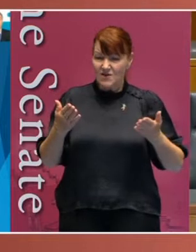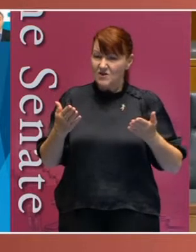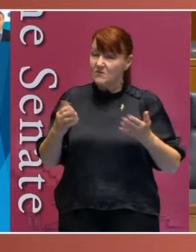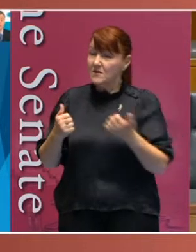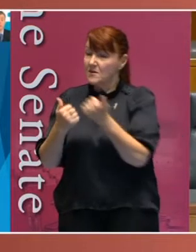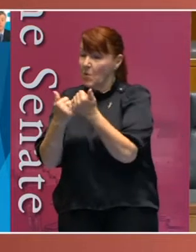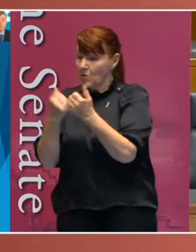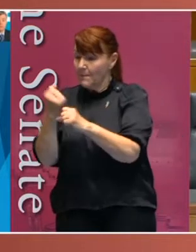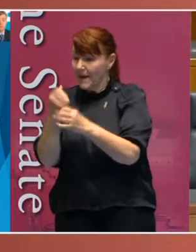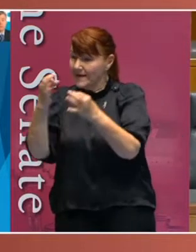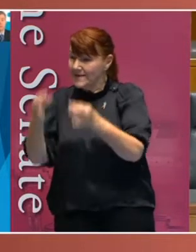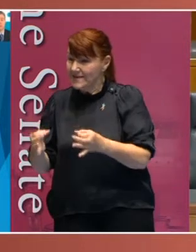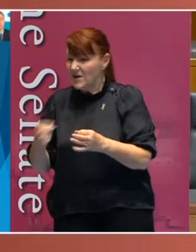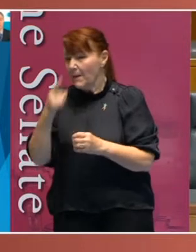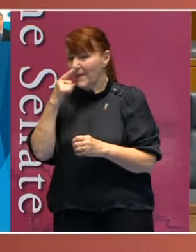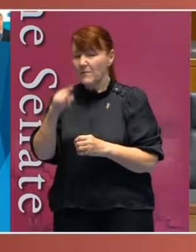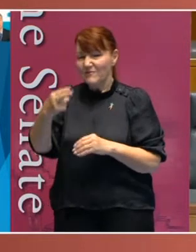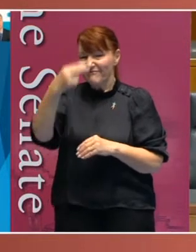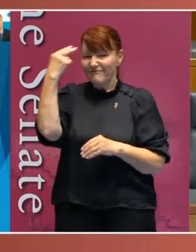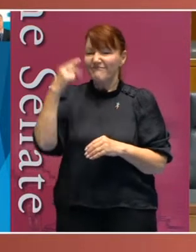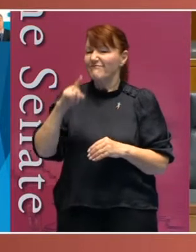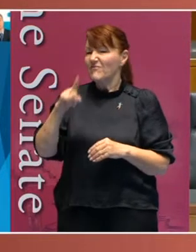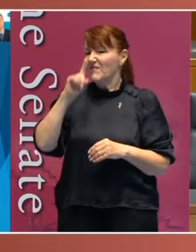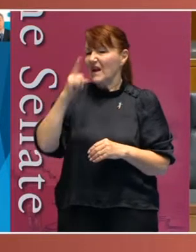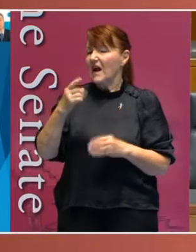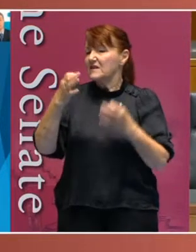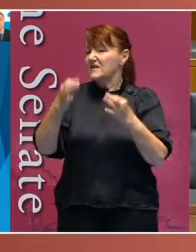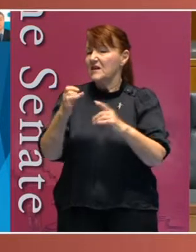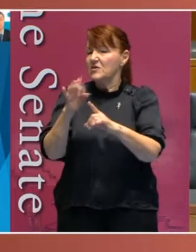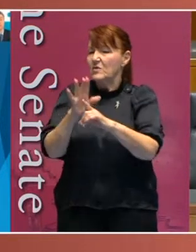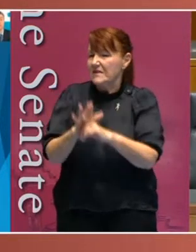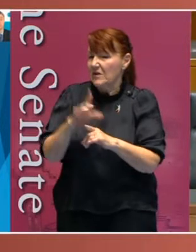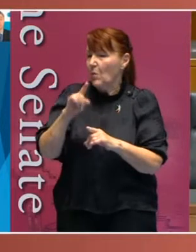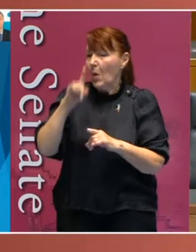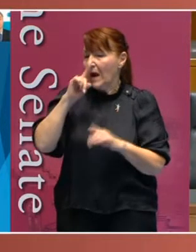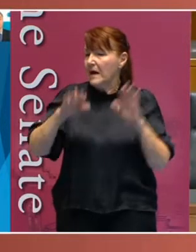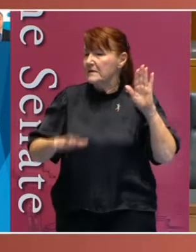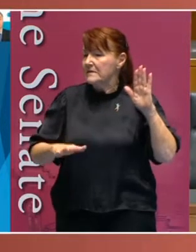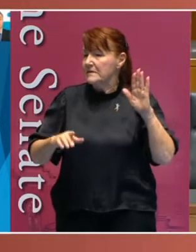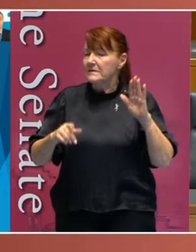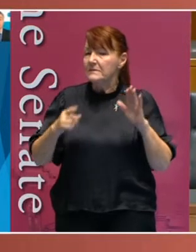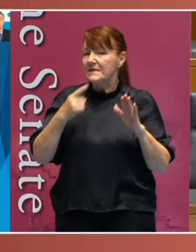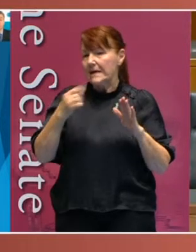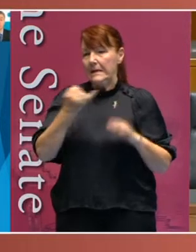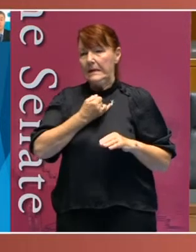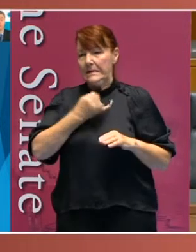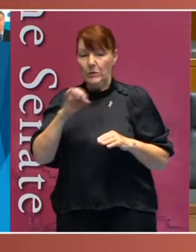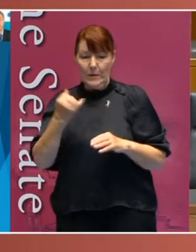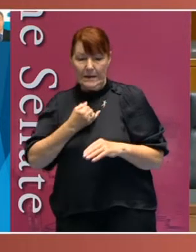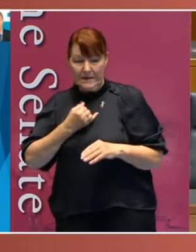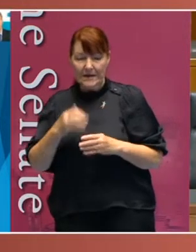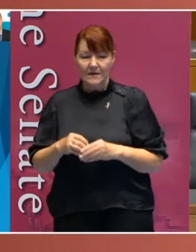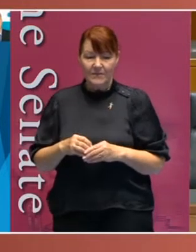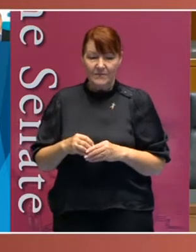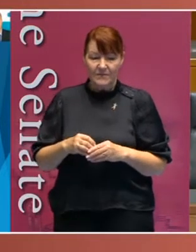people being deemed unfit to plead, also people being subject to involuntary hospital admission